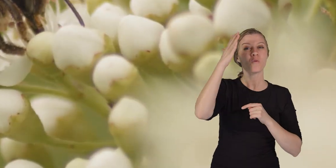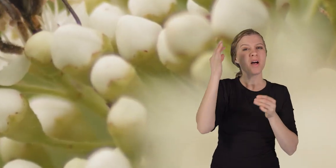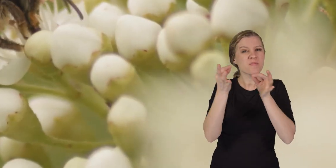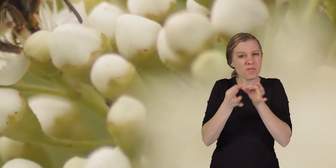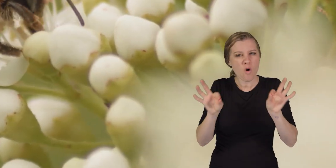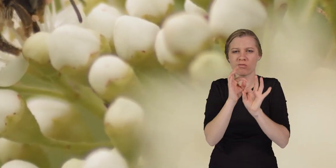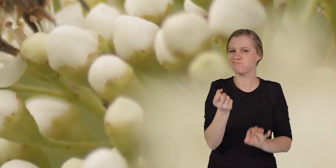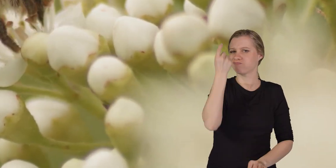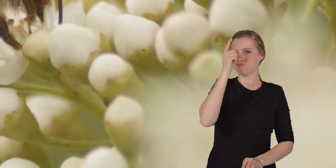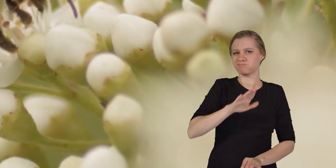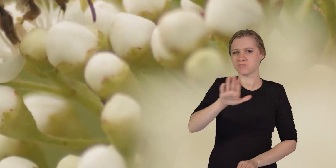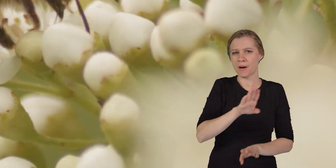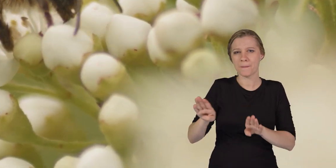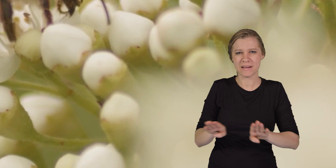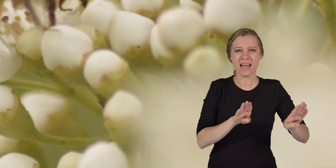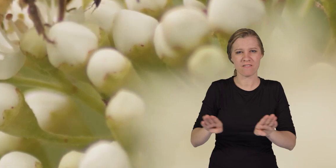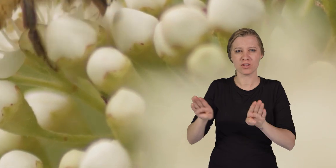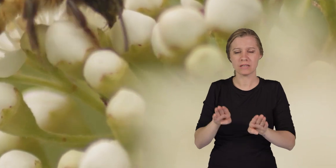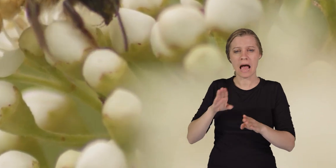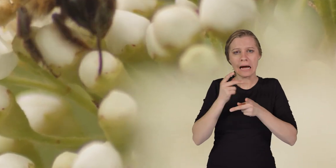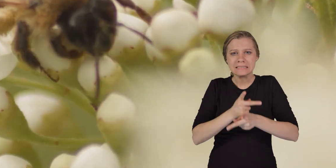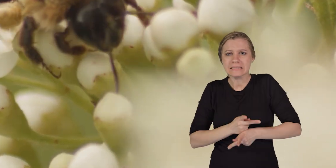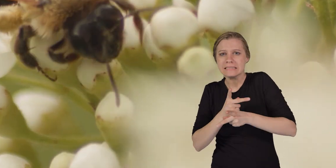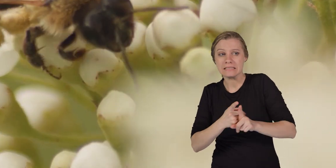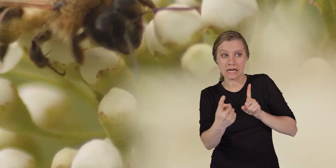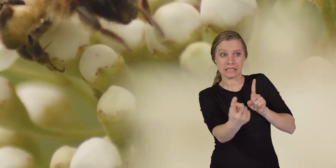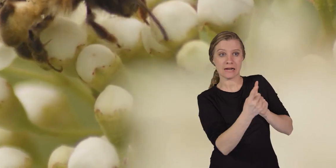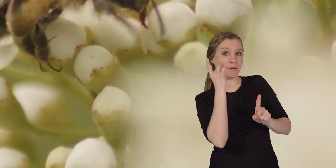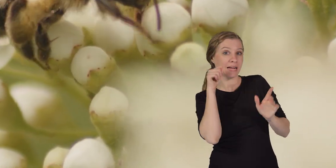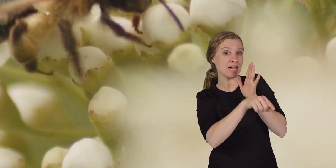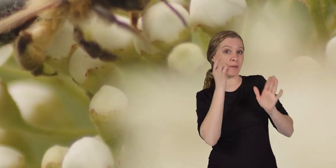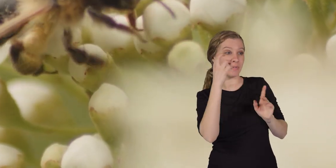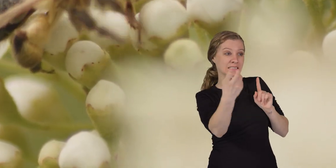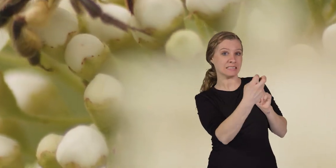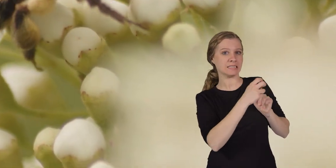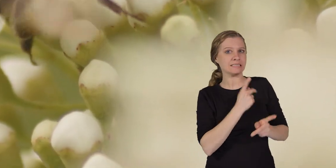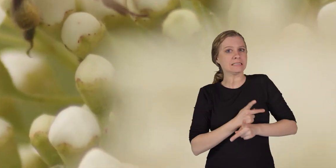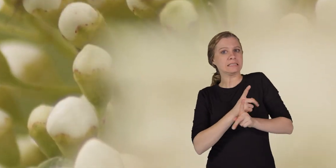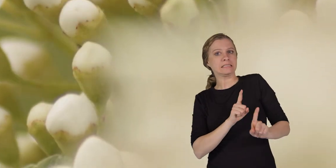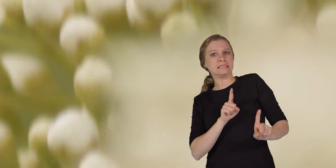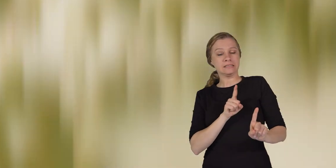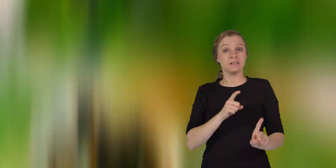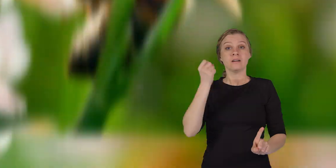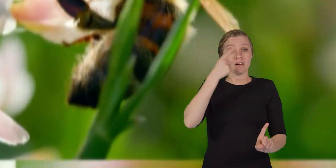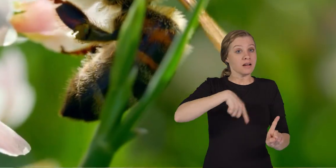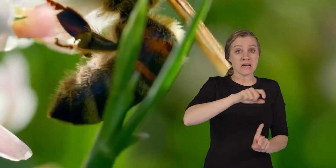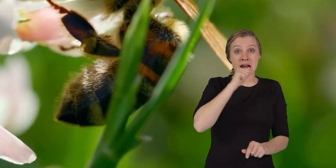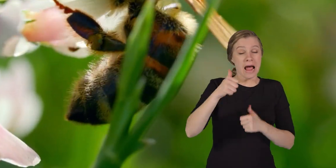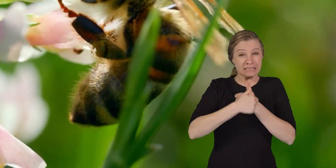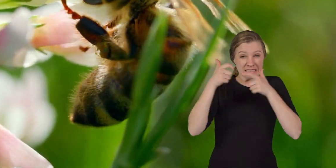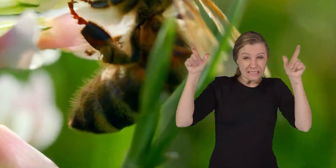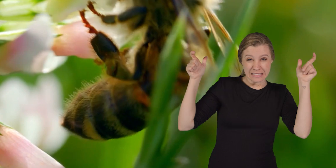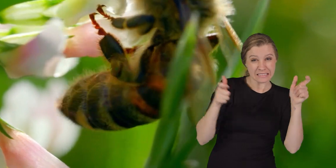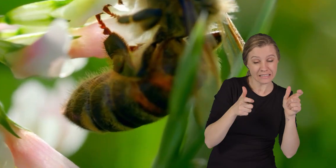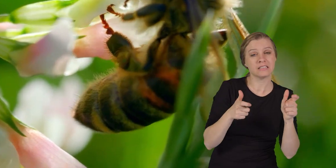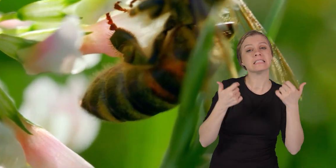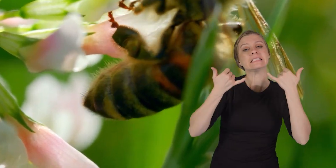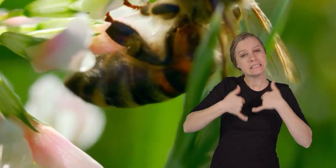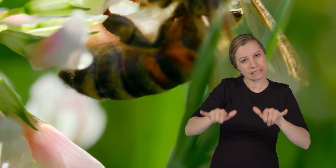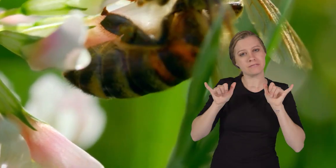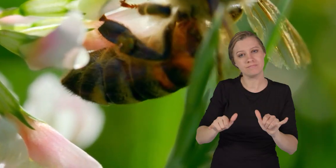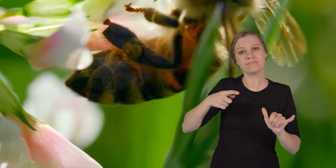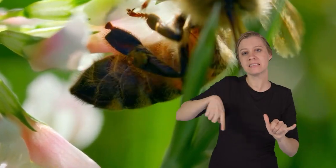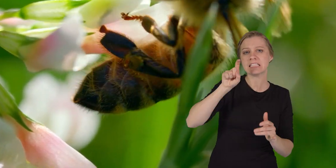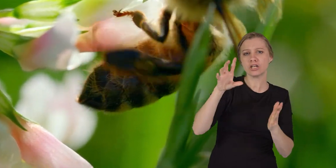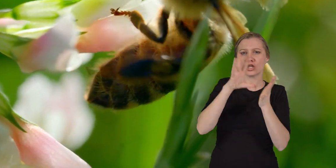That's why it's essential to understand their behavior and take precautions when they are around. So, while killer bees are